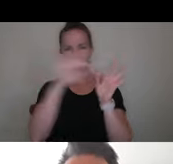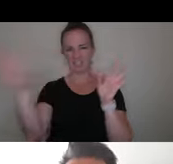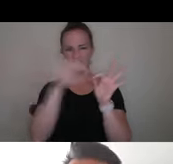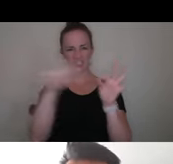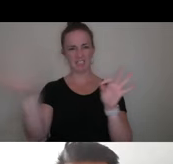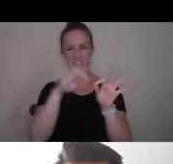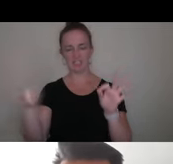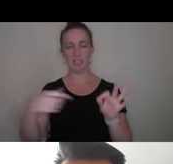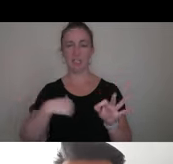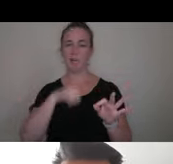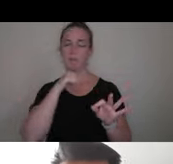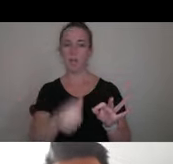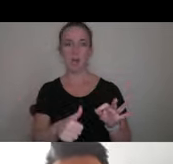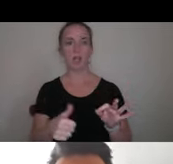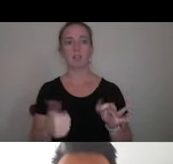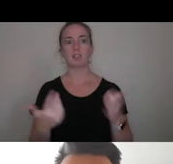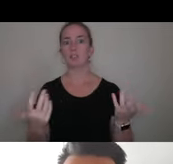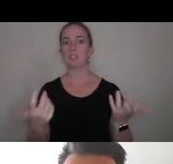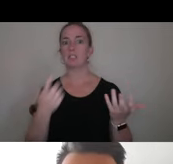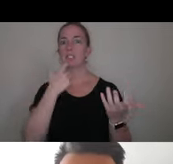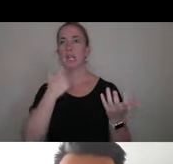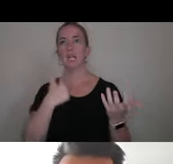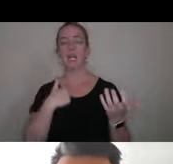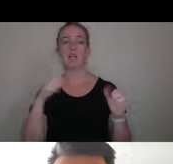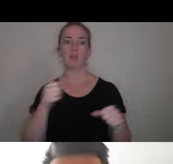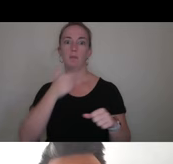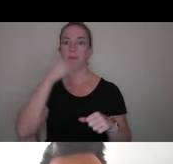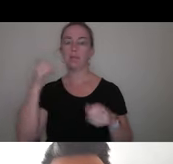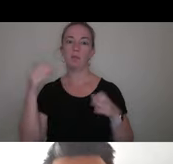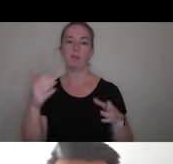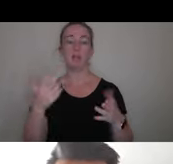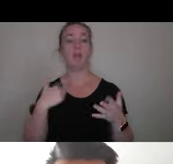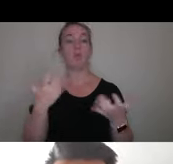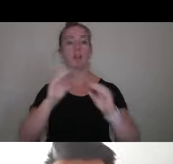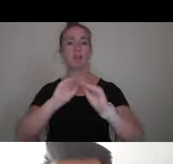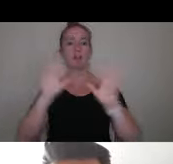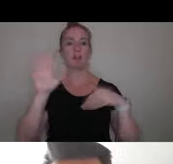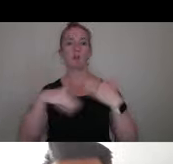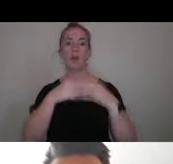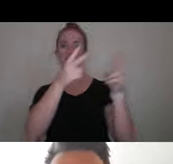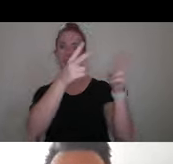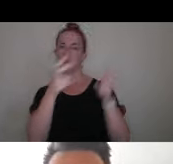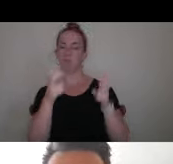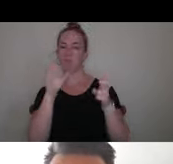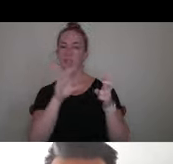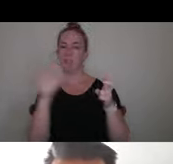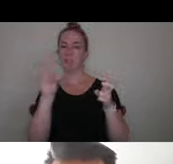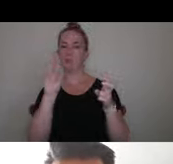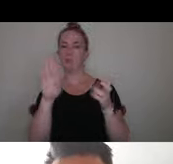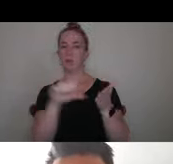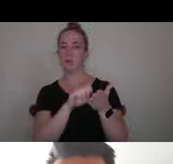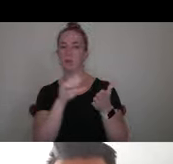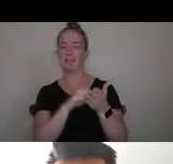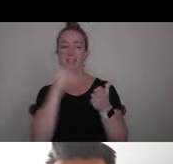say that there was a better way to do this, but I wanted to be as clear as possible. This is all directly from the Center website, so if you have specific